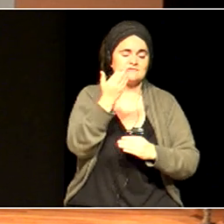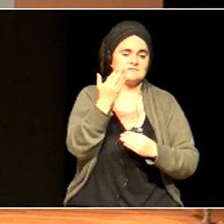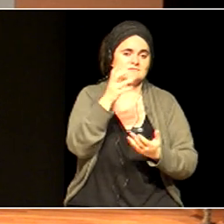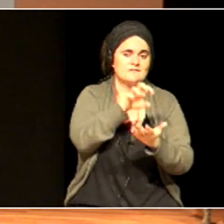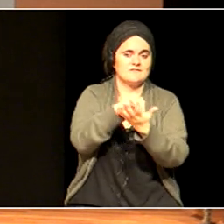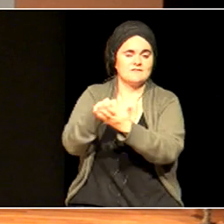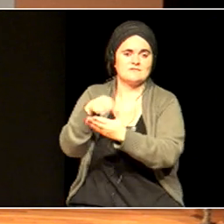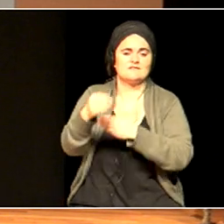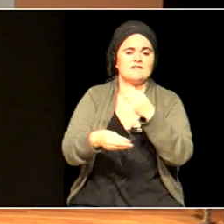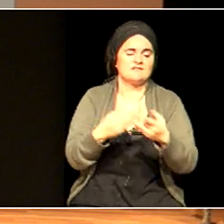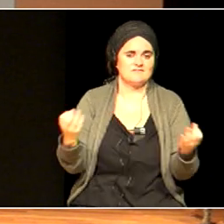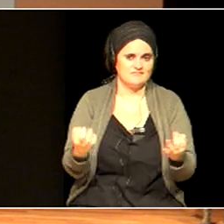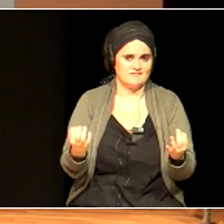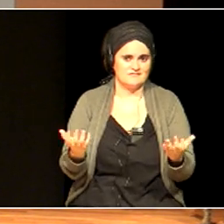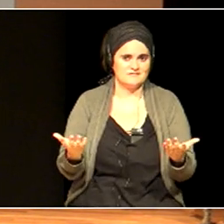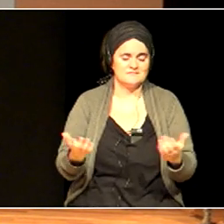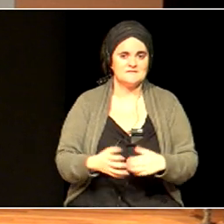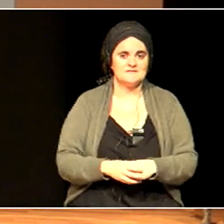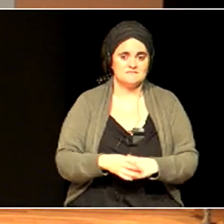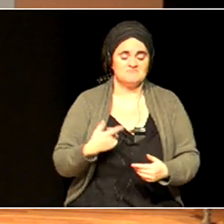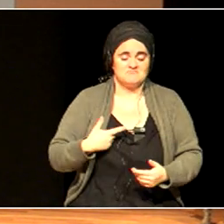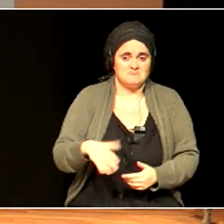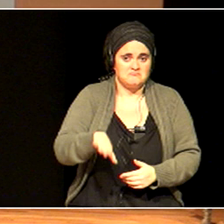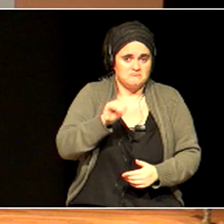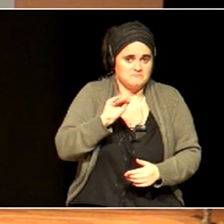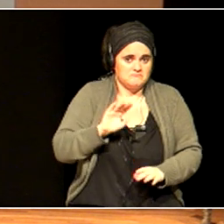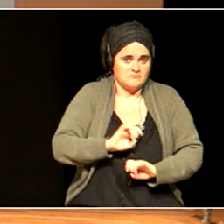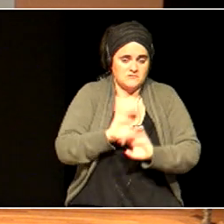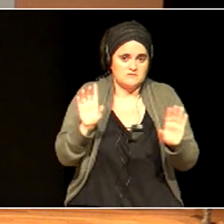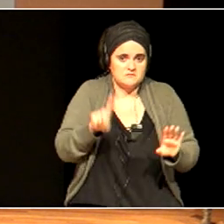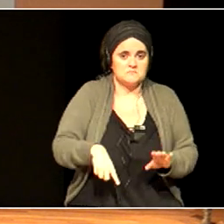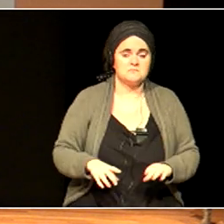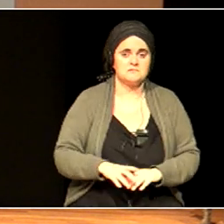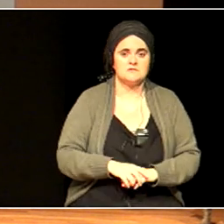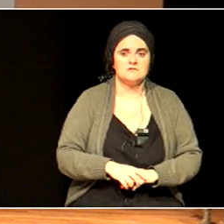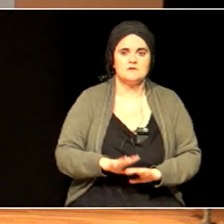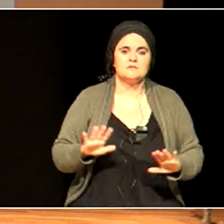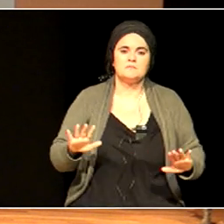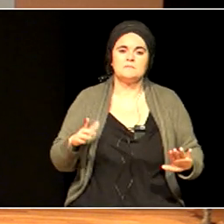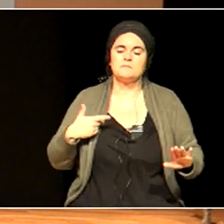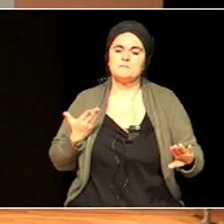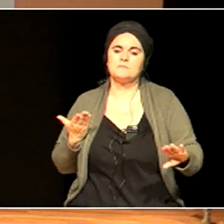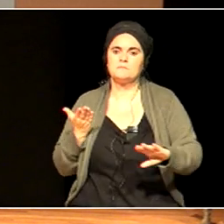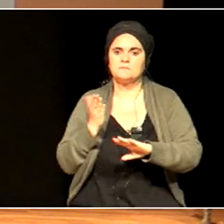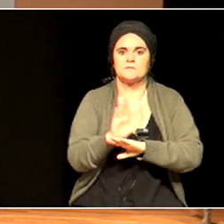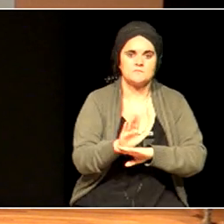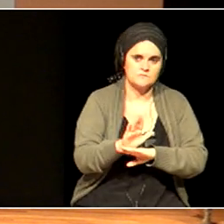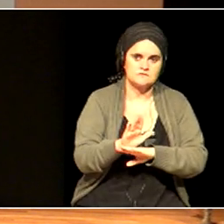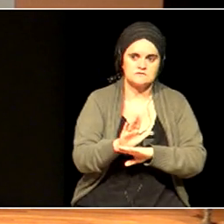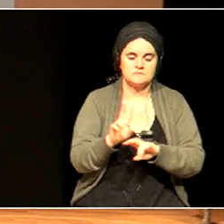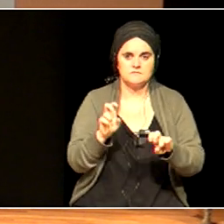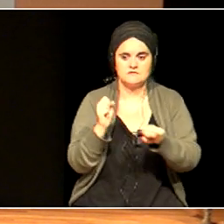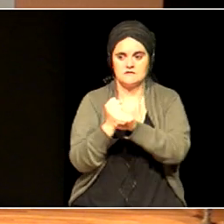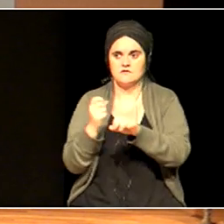But I've suggested that the task of inclusion, of inclusive development is to